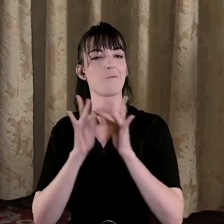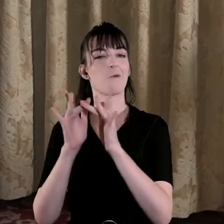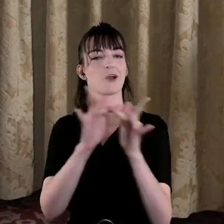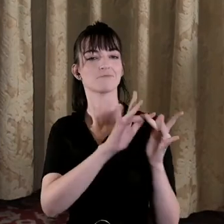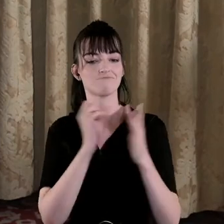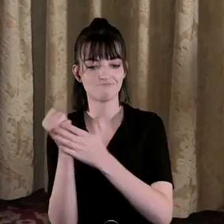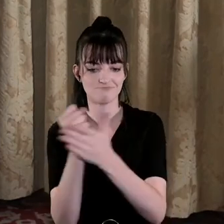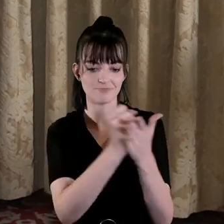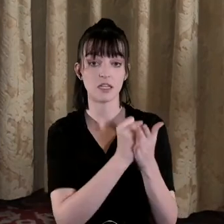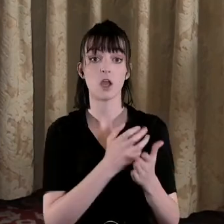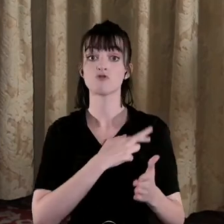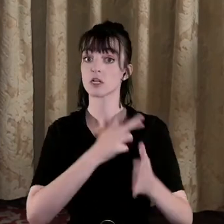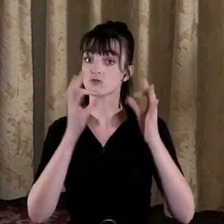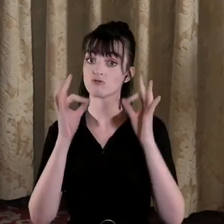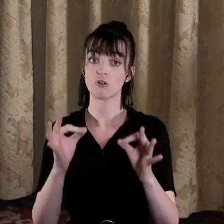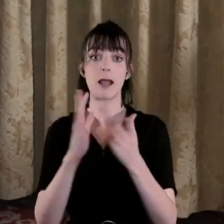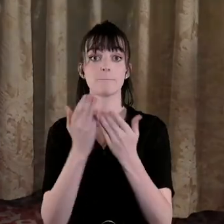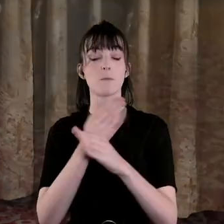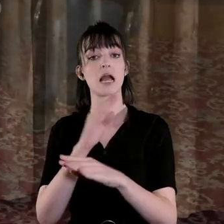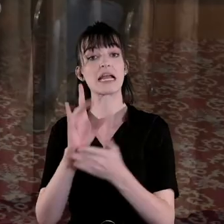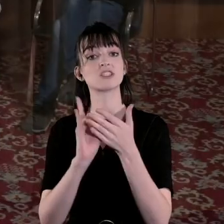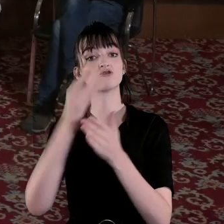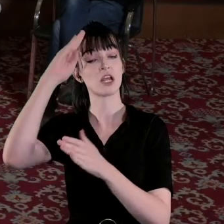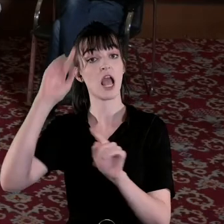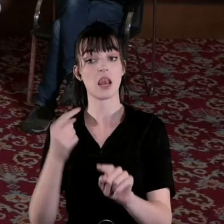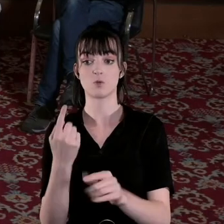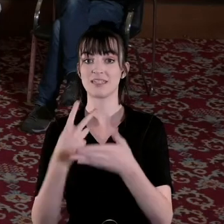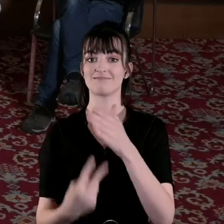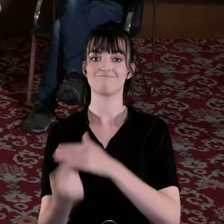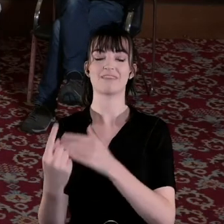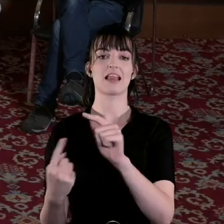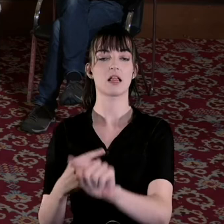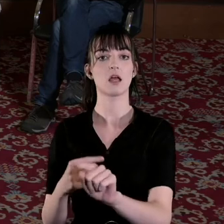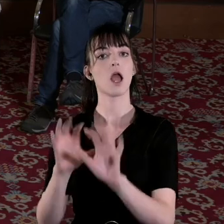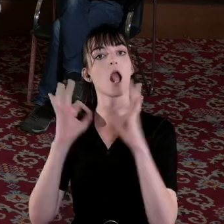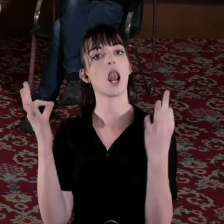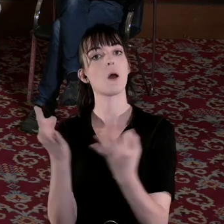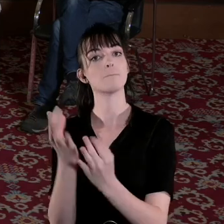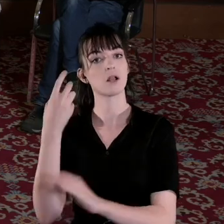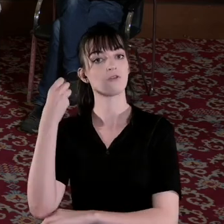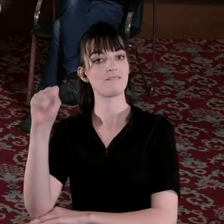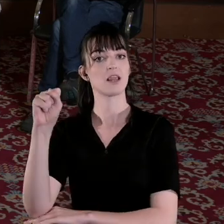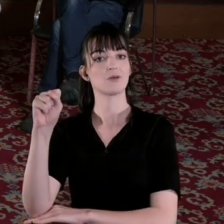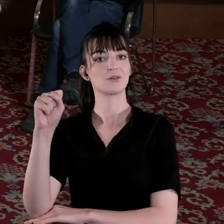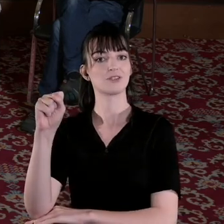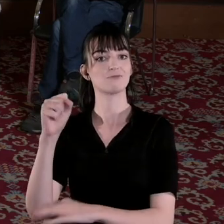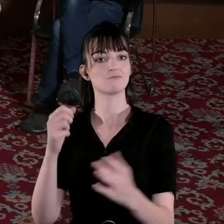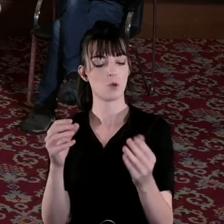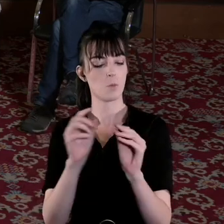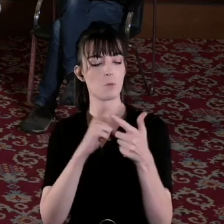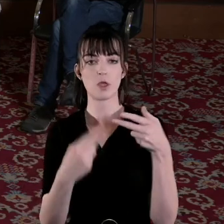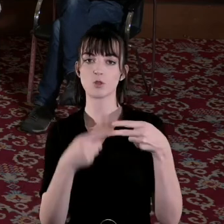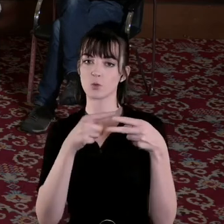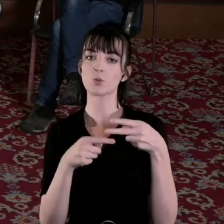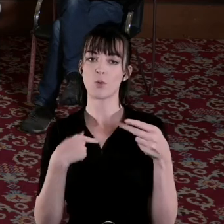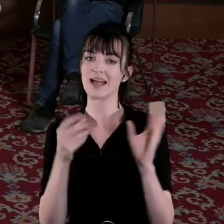book brought out by History Ireland it's one of their stand-alone supplements and it's also called The Global Revolution so I'd point readers to those two publications